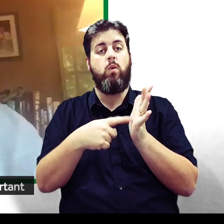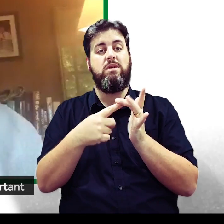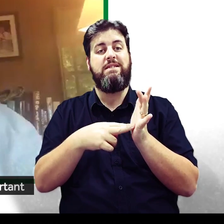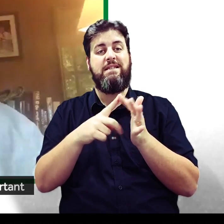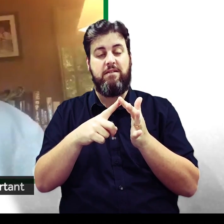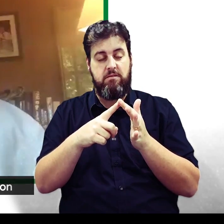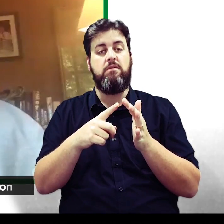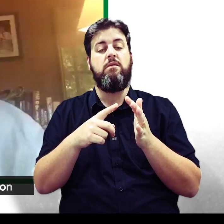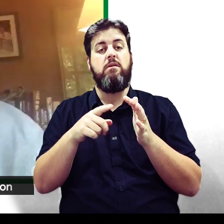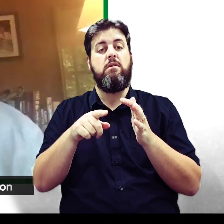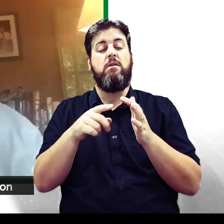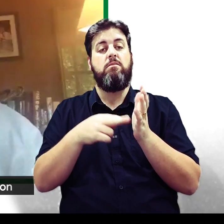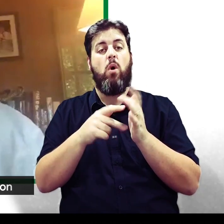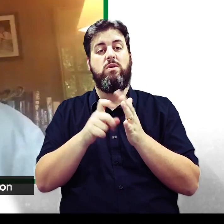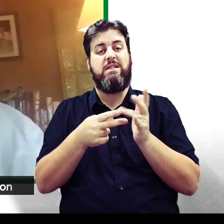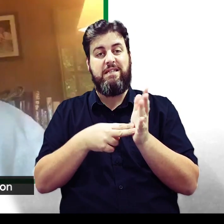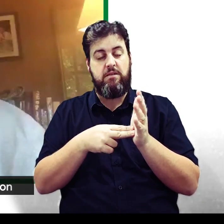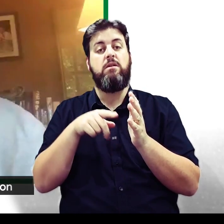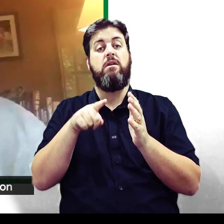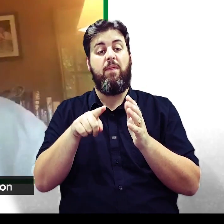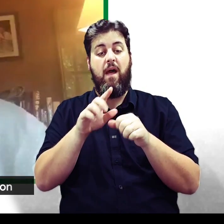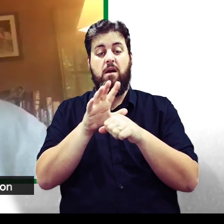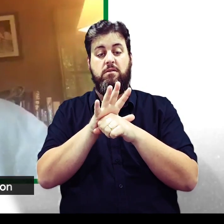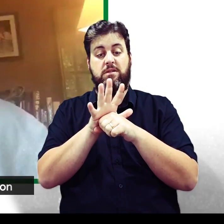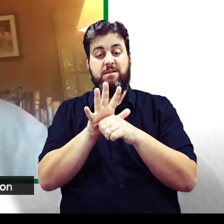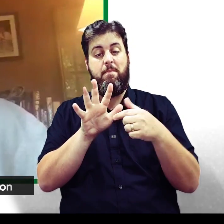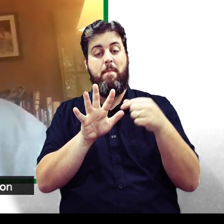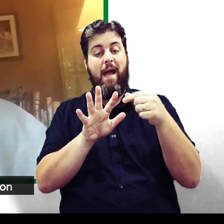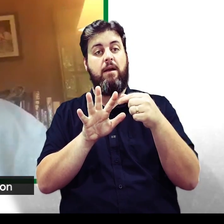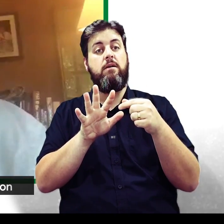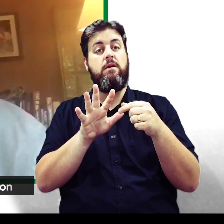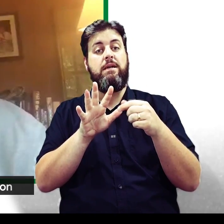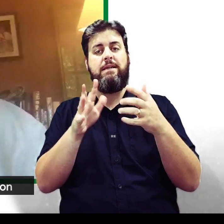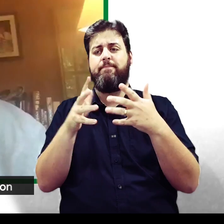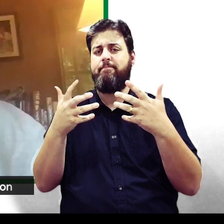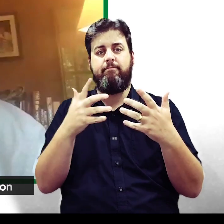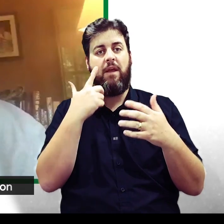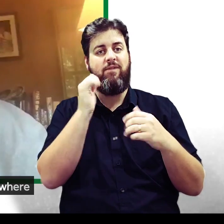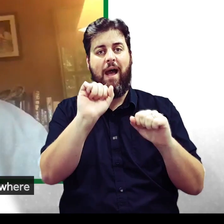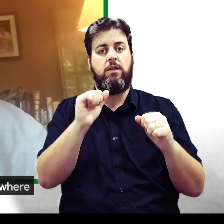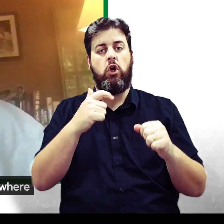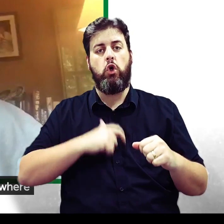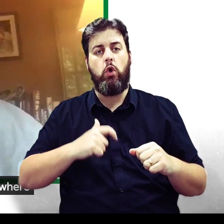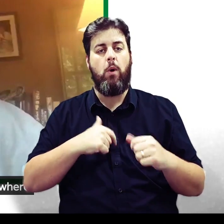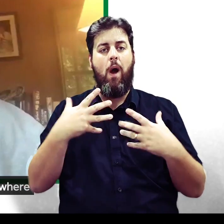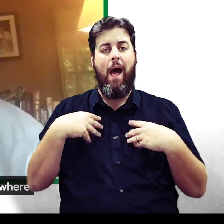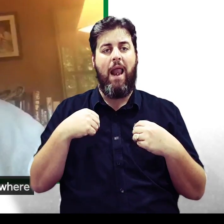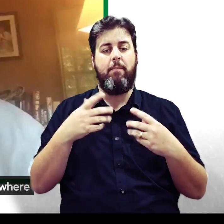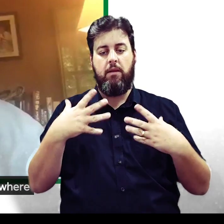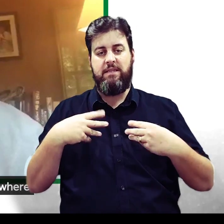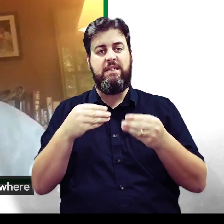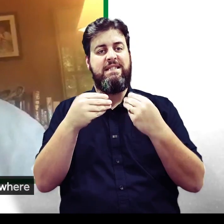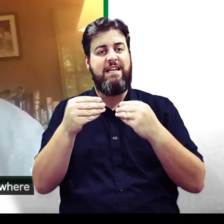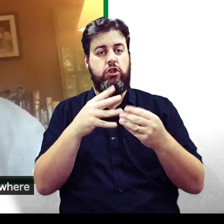spikes are very important for the virus to survive. In order to survive, those spikes need to stick on an animal or human